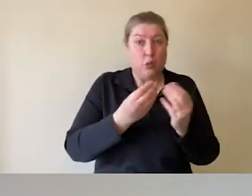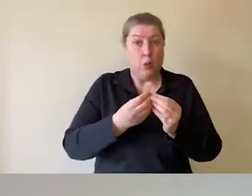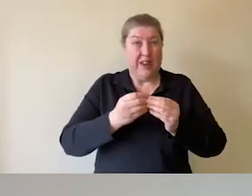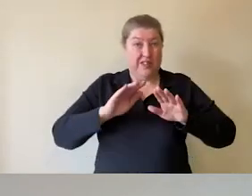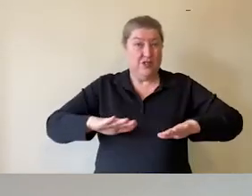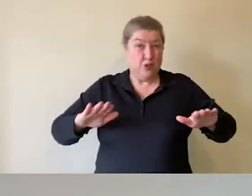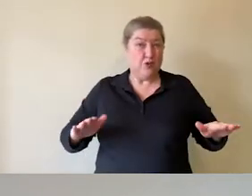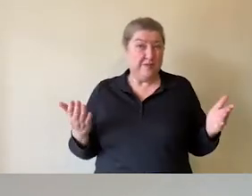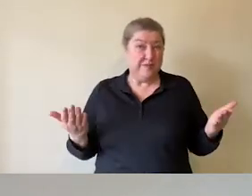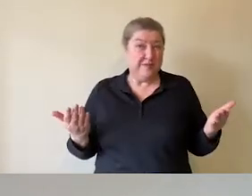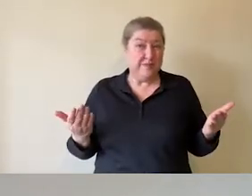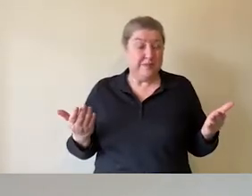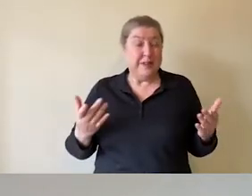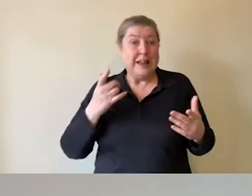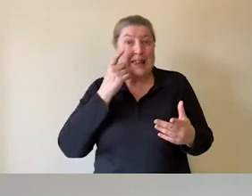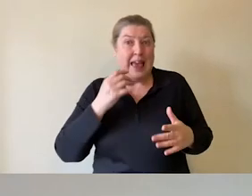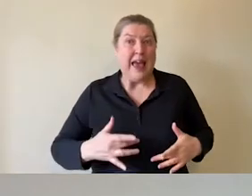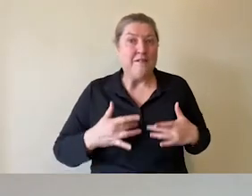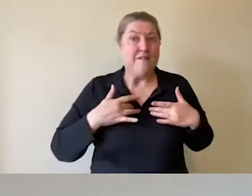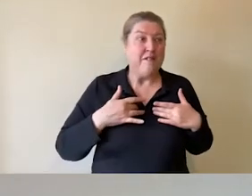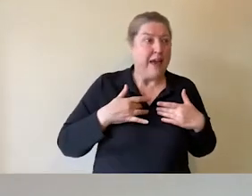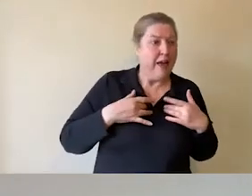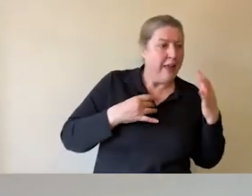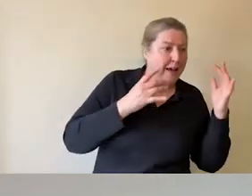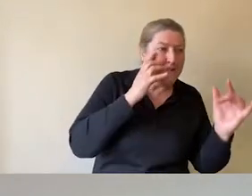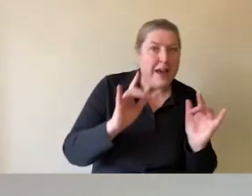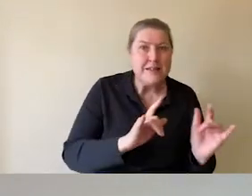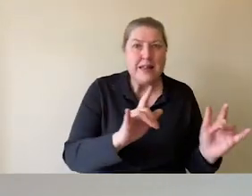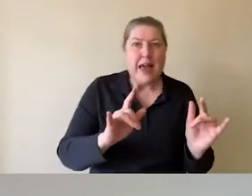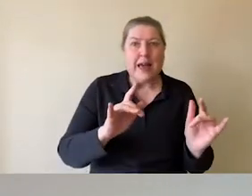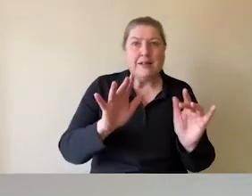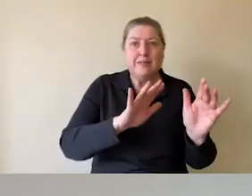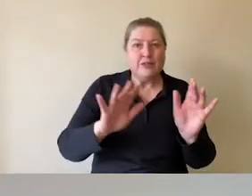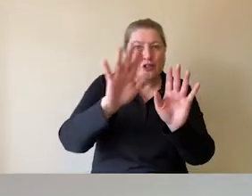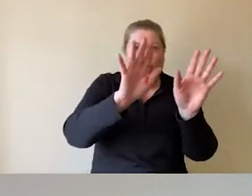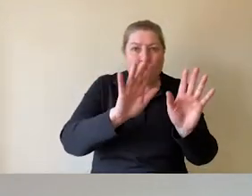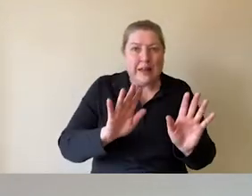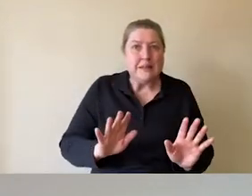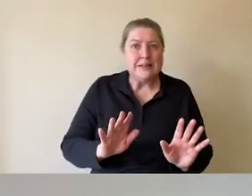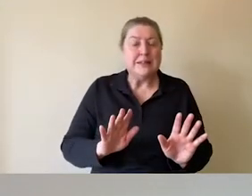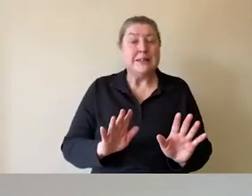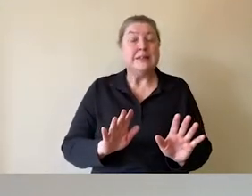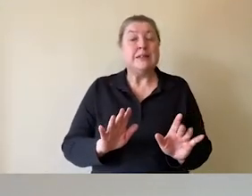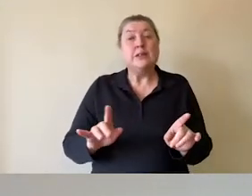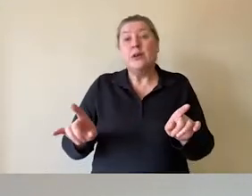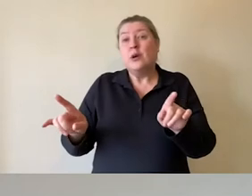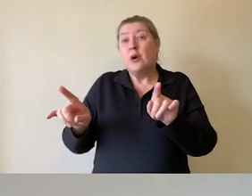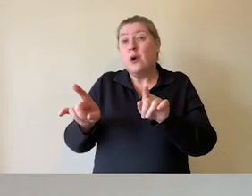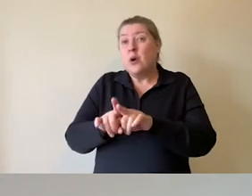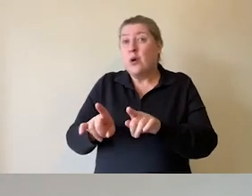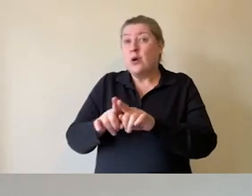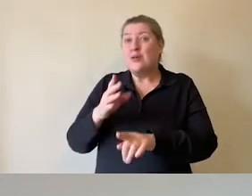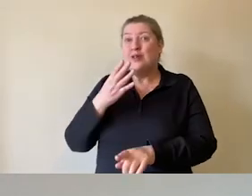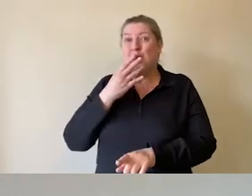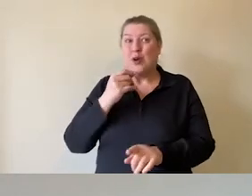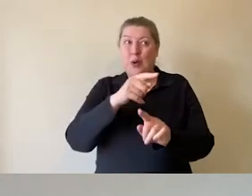and enable them to feel and investigate the surface of the sculptures, but we can also then use